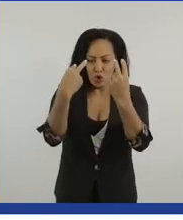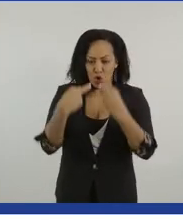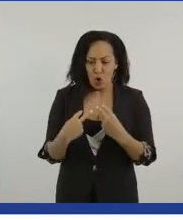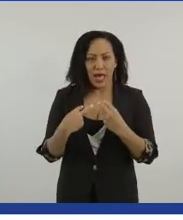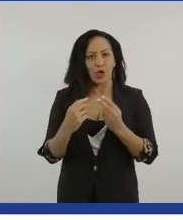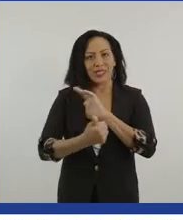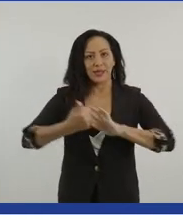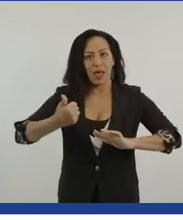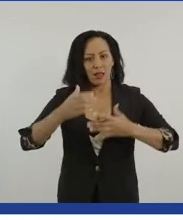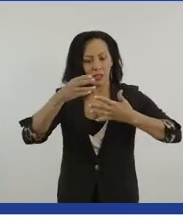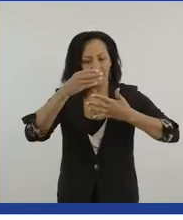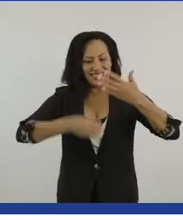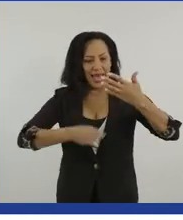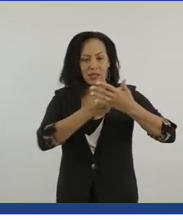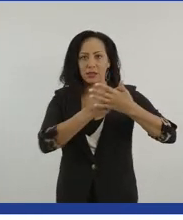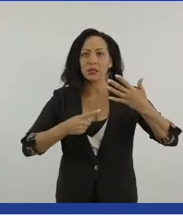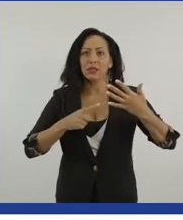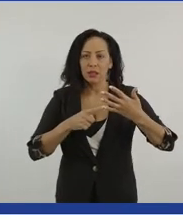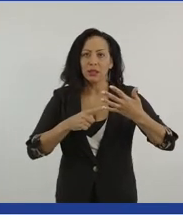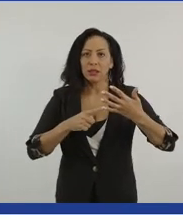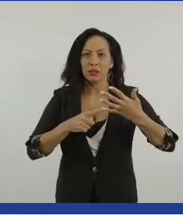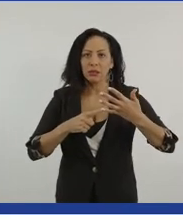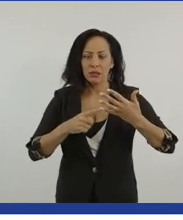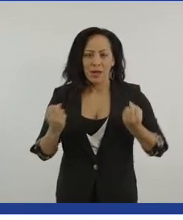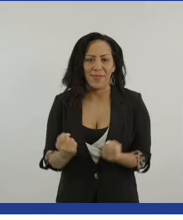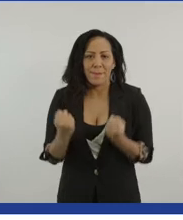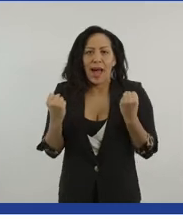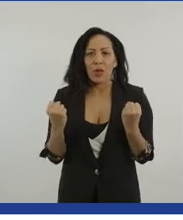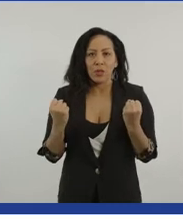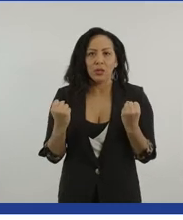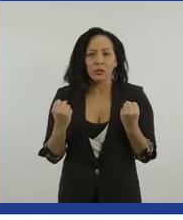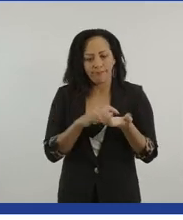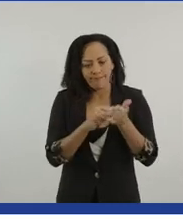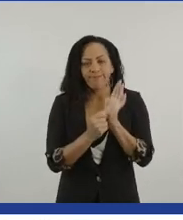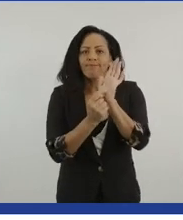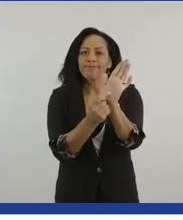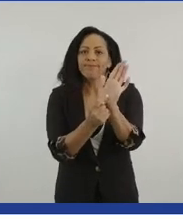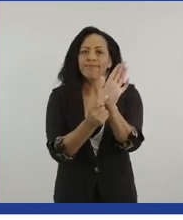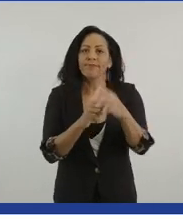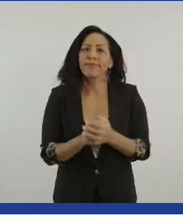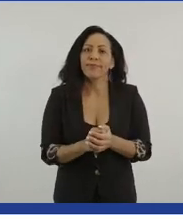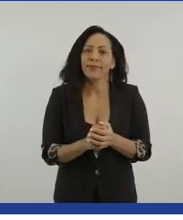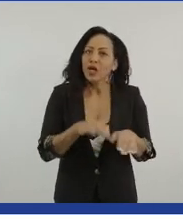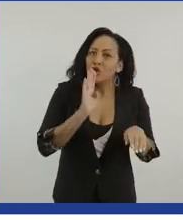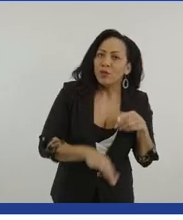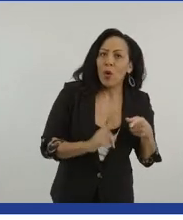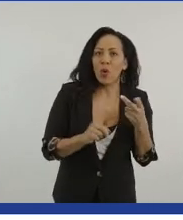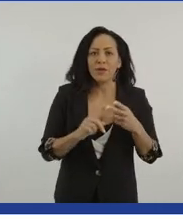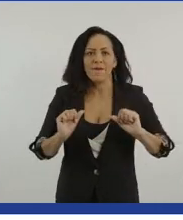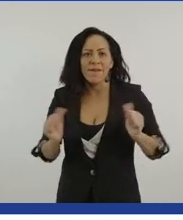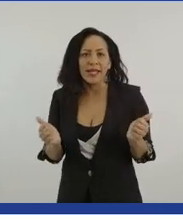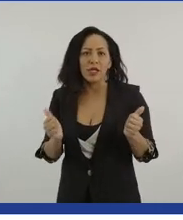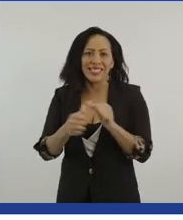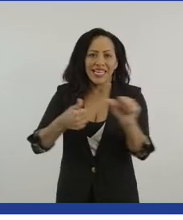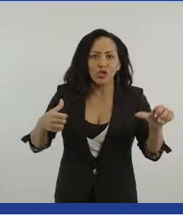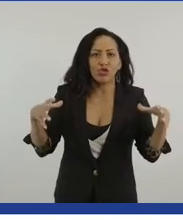and we empower this and give it a platform for success. So, yes, the, the, the sport, the fitness industry, like I say,